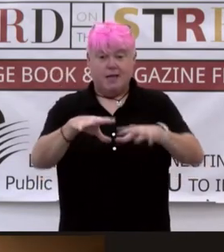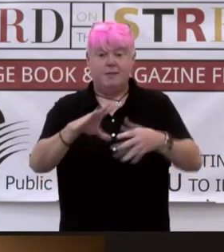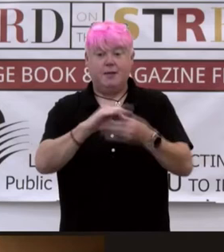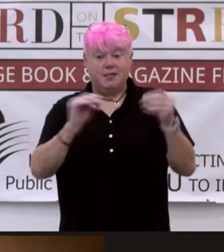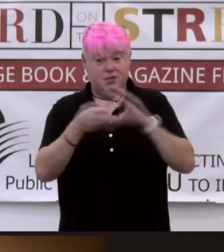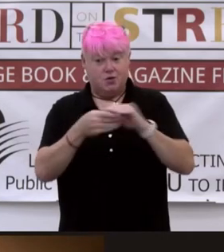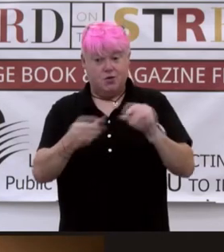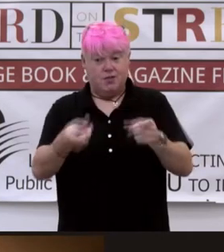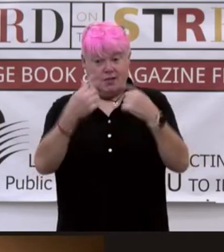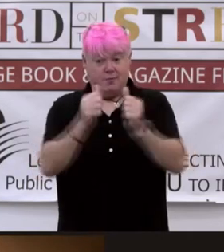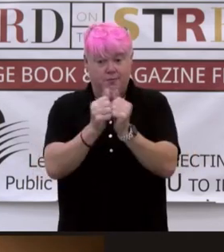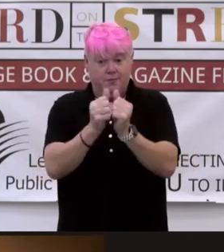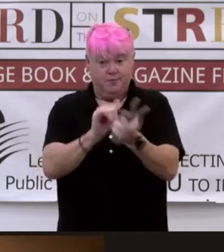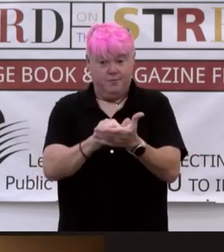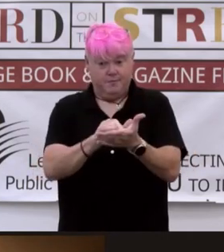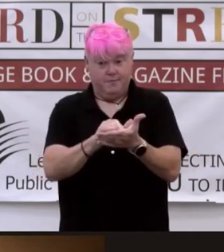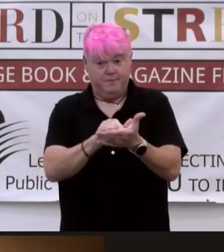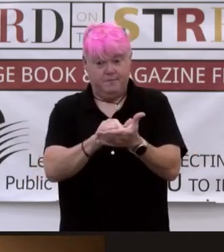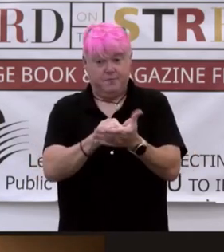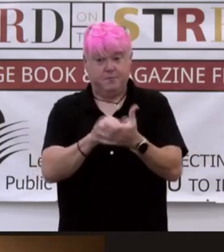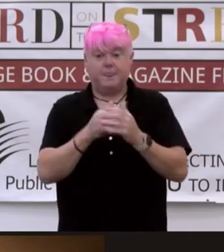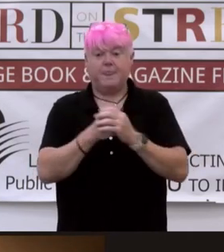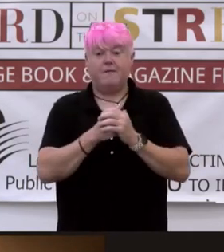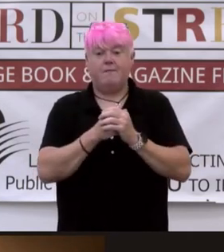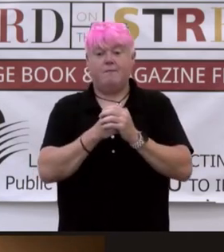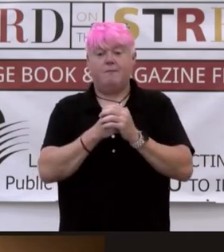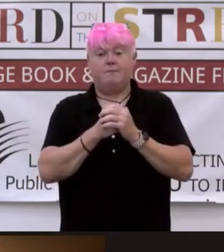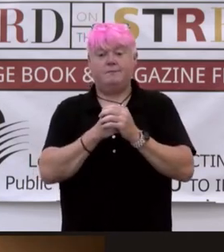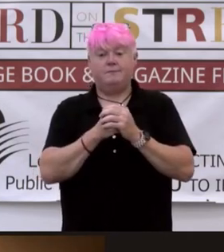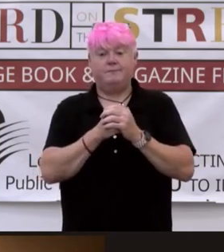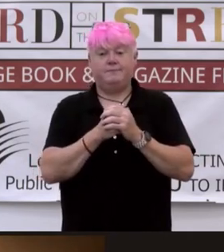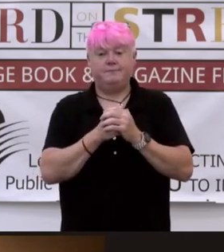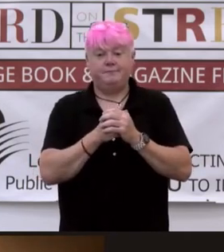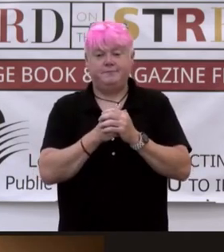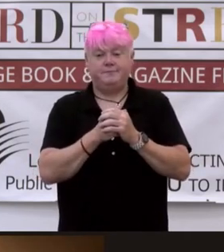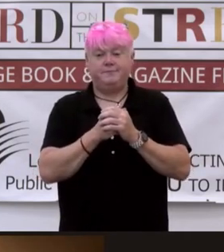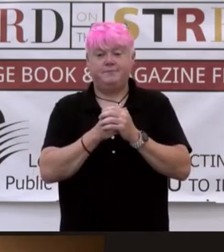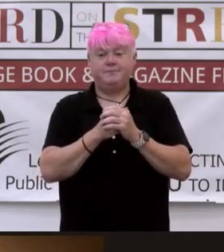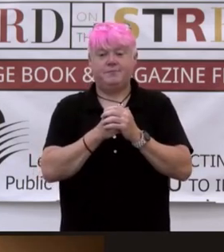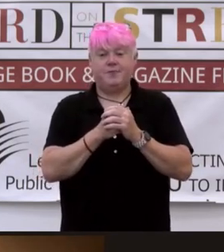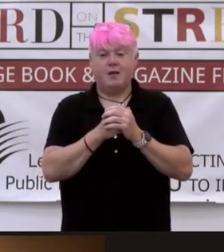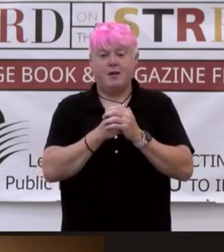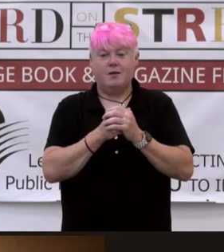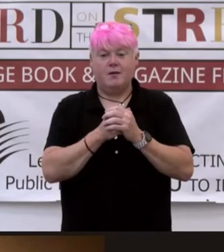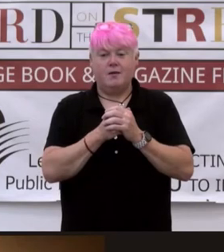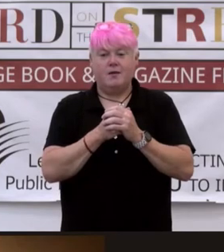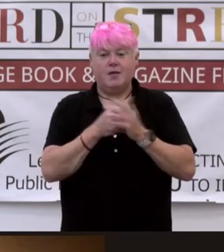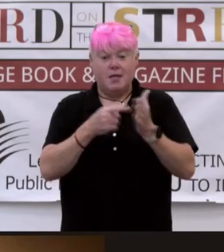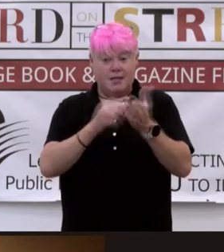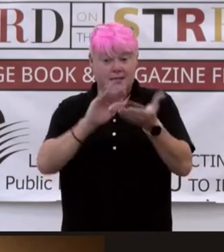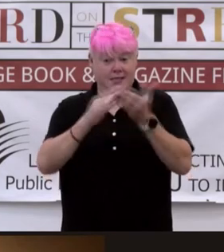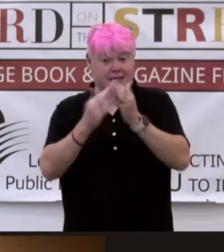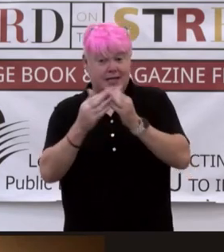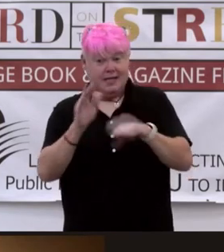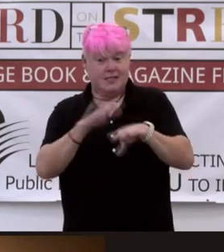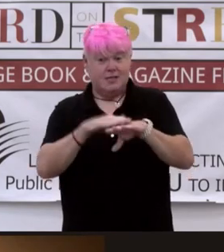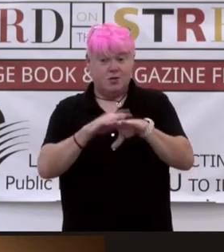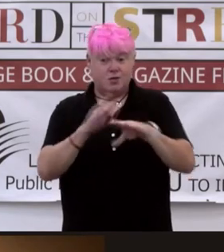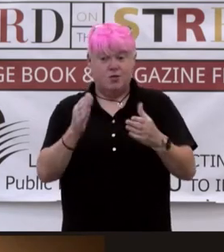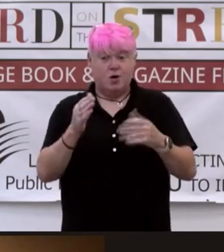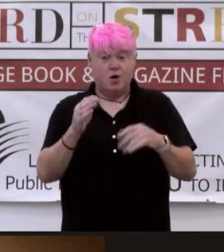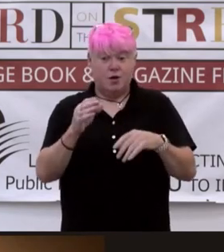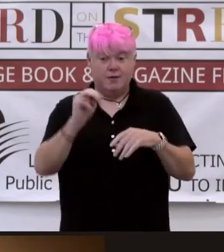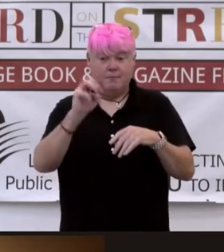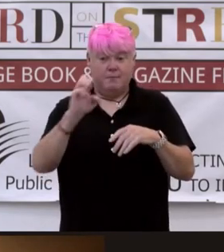that come out of that history, and present, and future, because future stories are the best stories. The City of Lethbridge is also home to the Métis Nation of